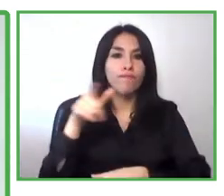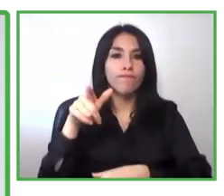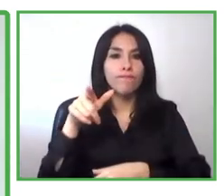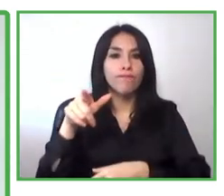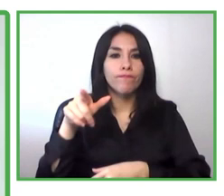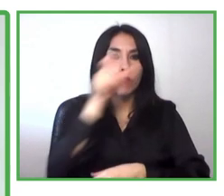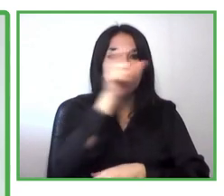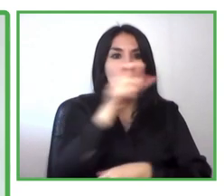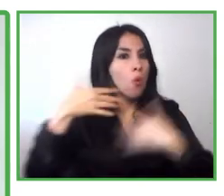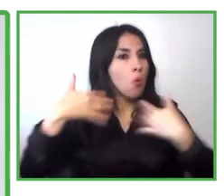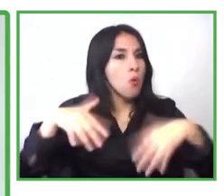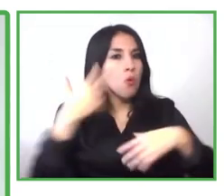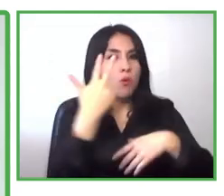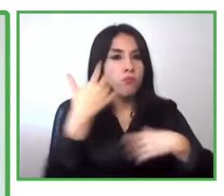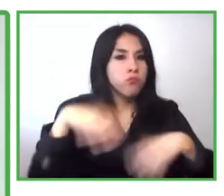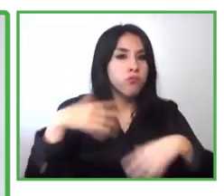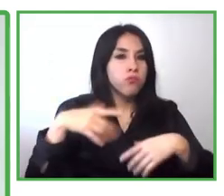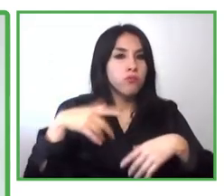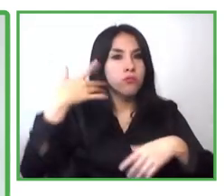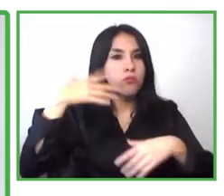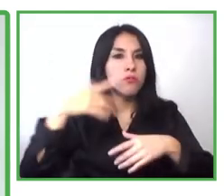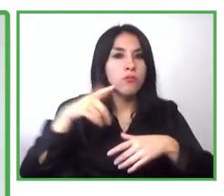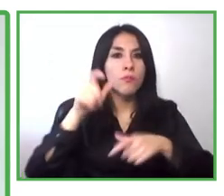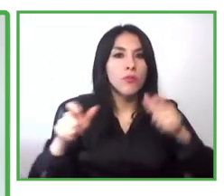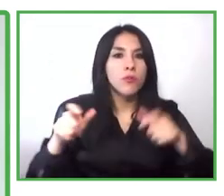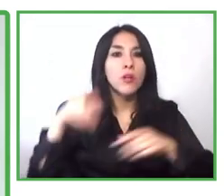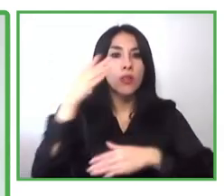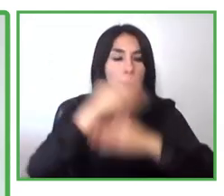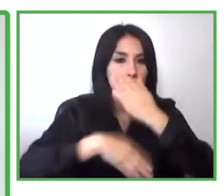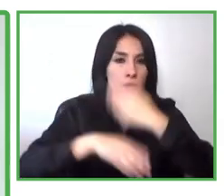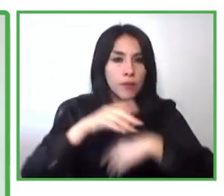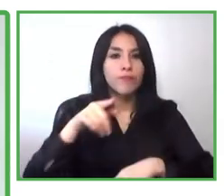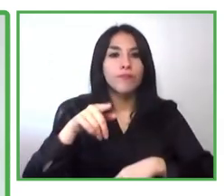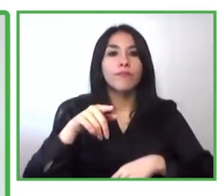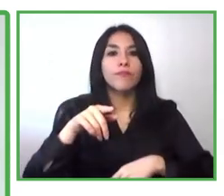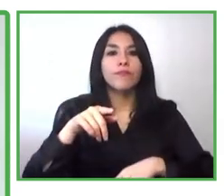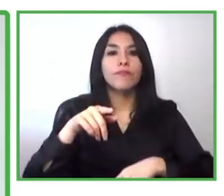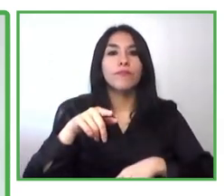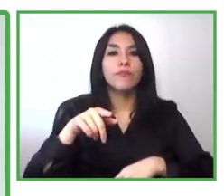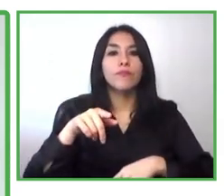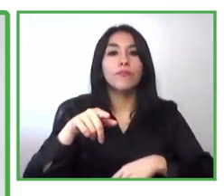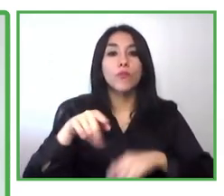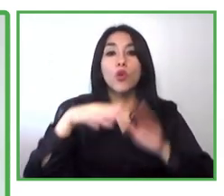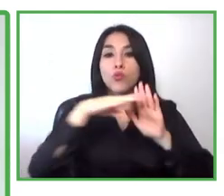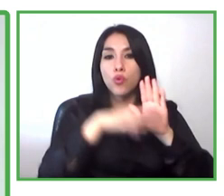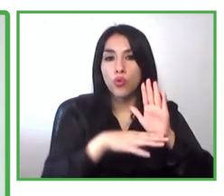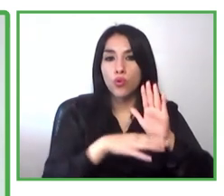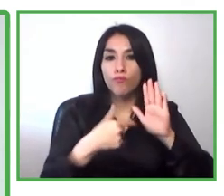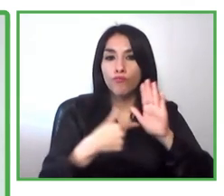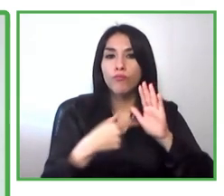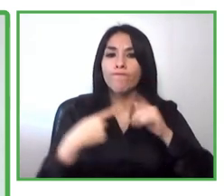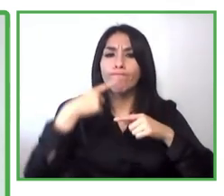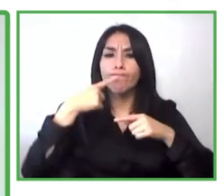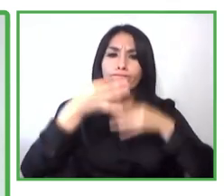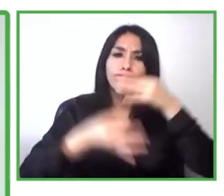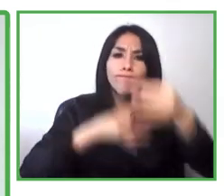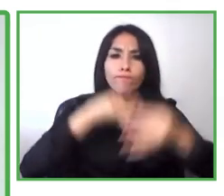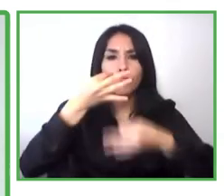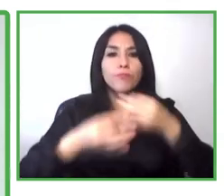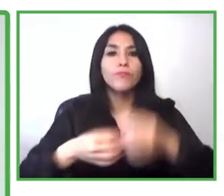when thinking about people with discapacity. And I